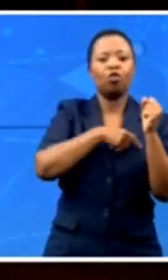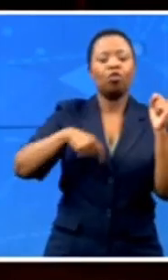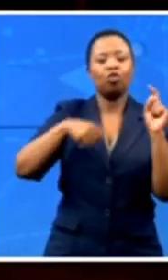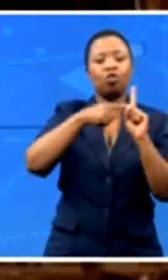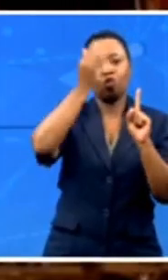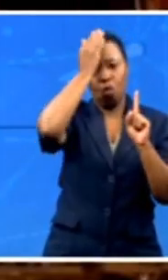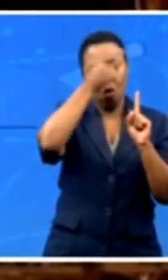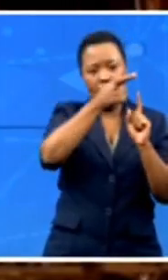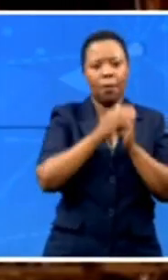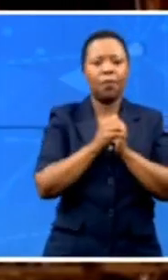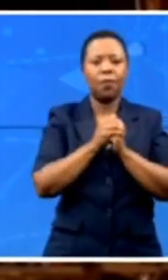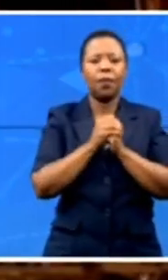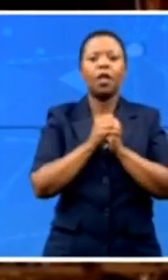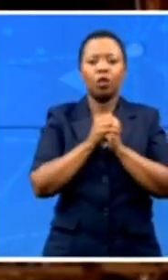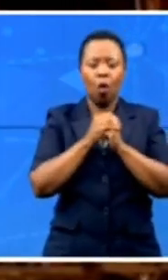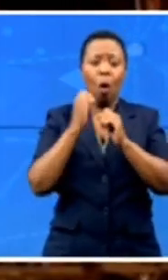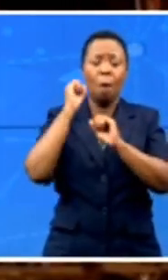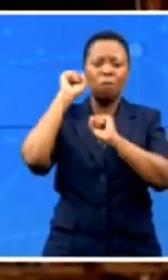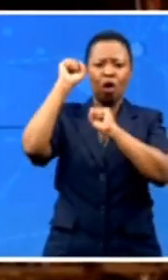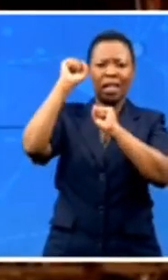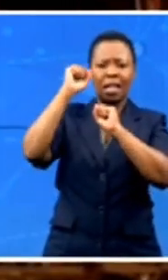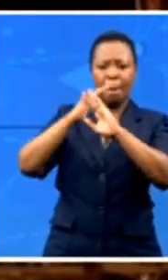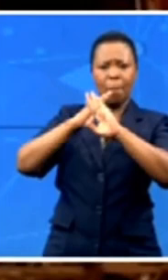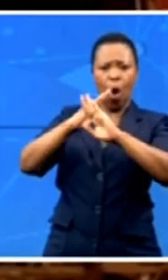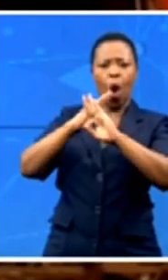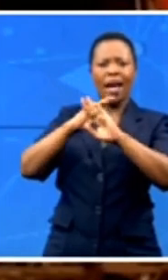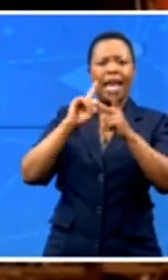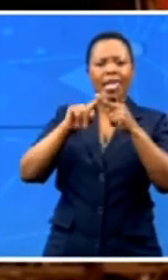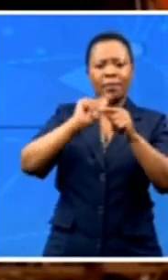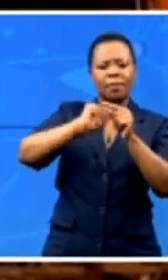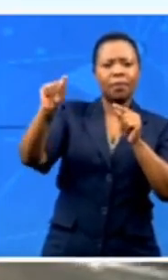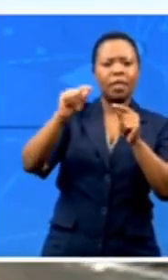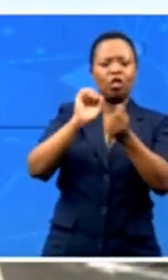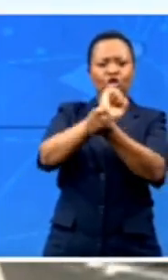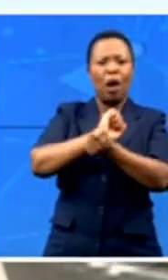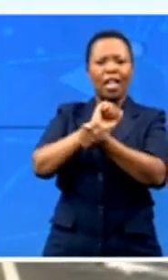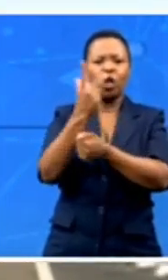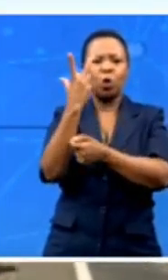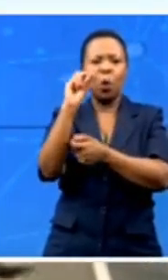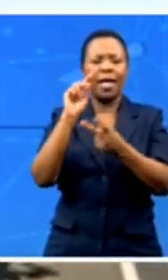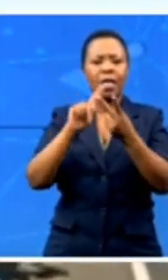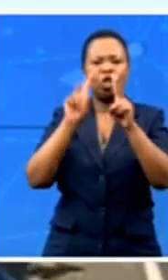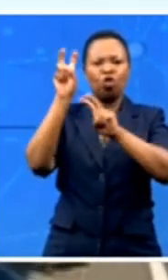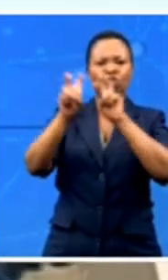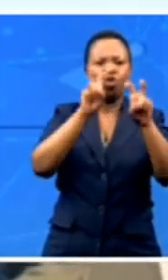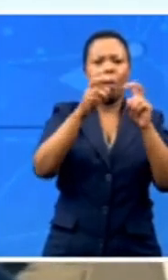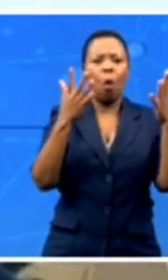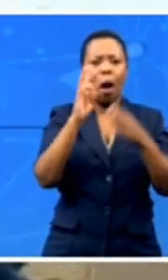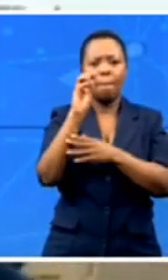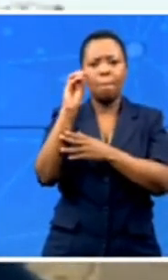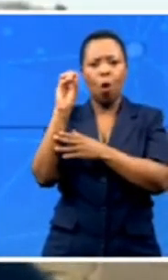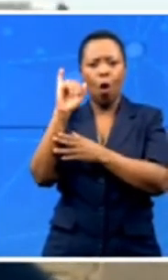N3 highway and torched at least 20 trucks and looted shops in the Moy River area. The truck that has been burned is one of my